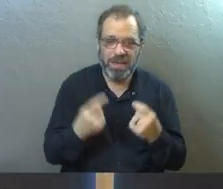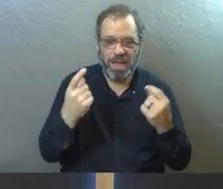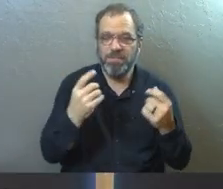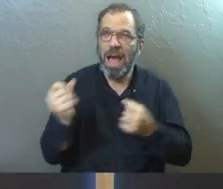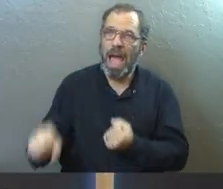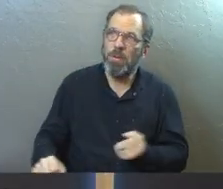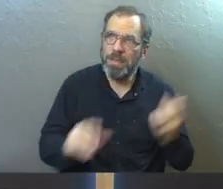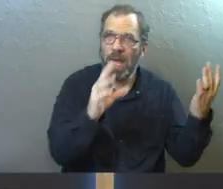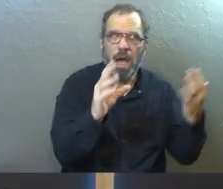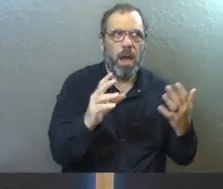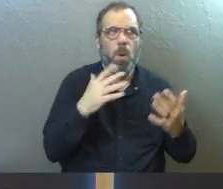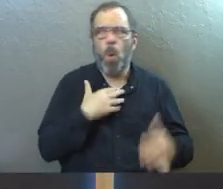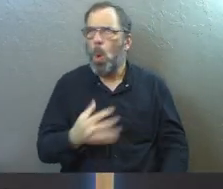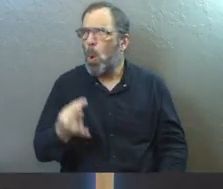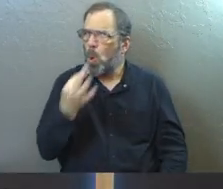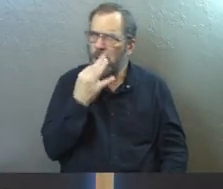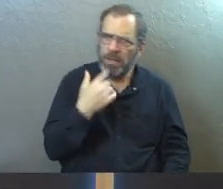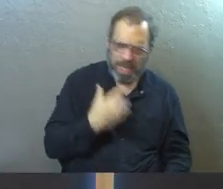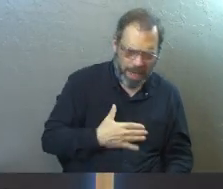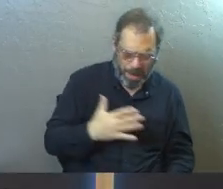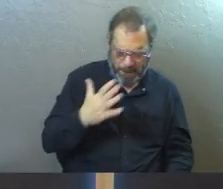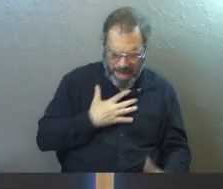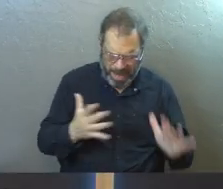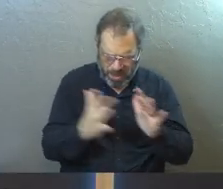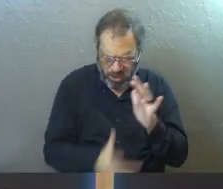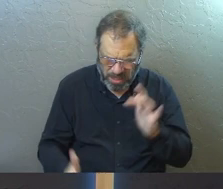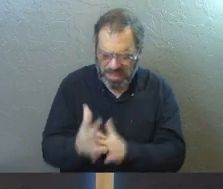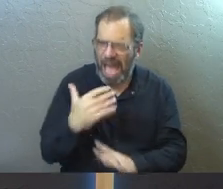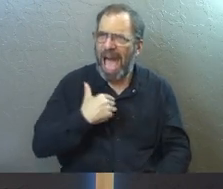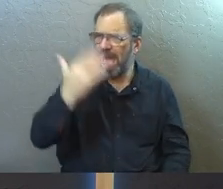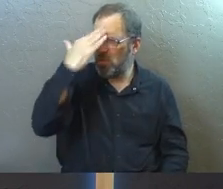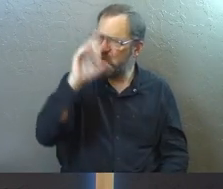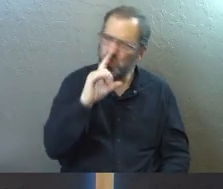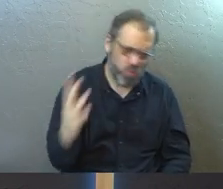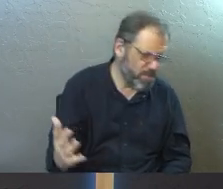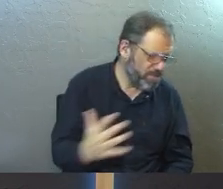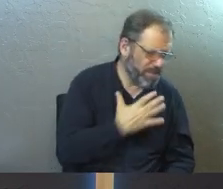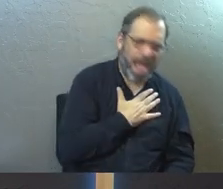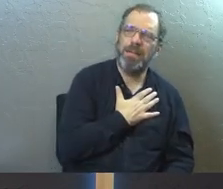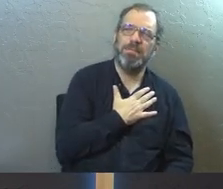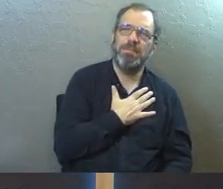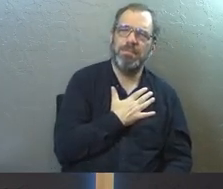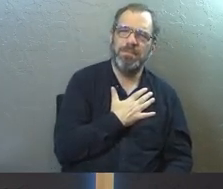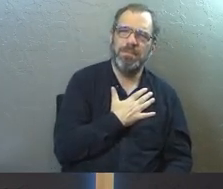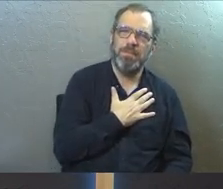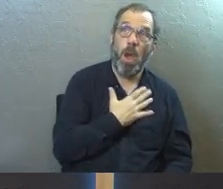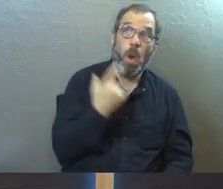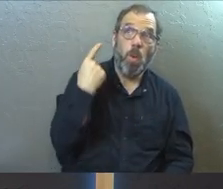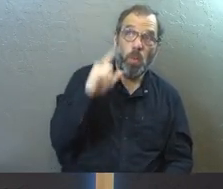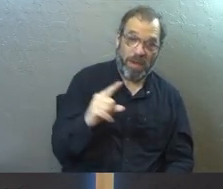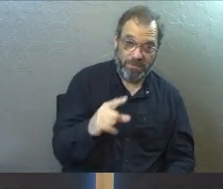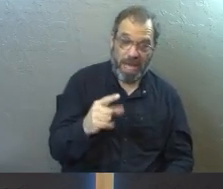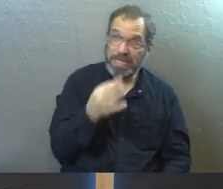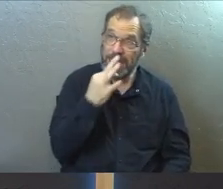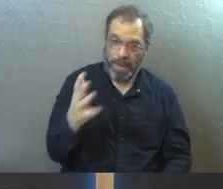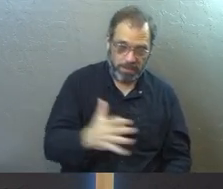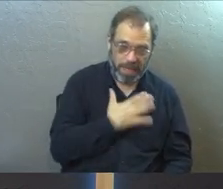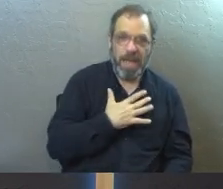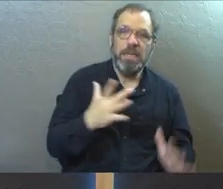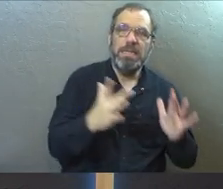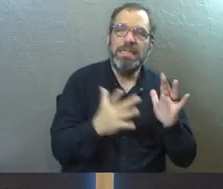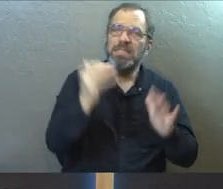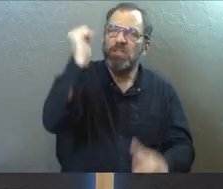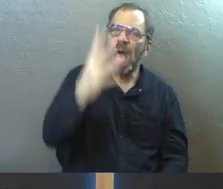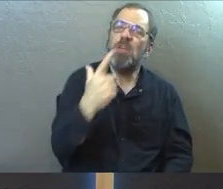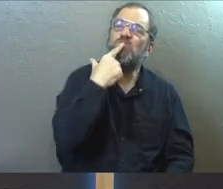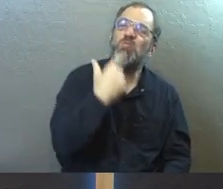I resign. How dare you say, my Jesus, I know you're mine. The reason I dare is because God